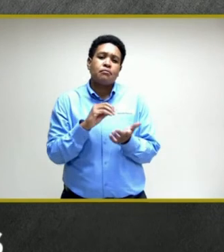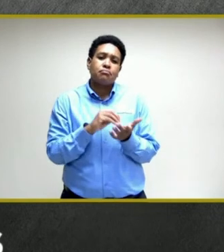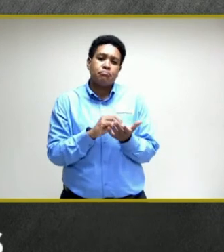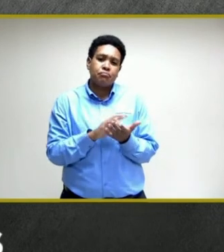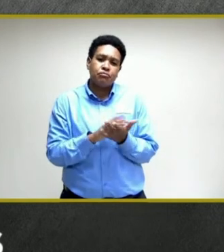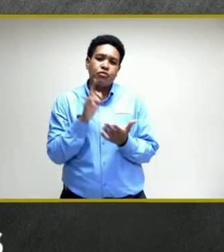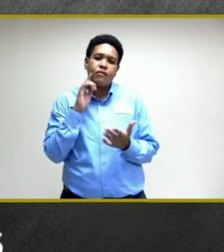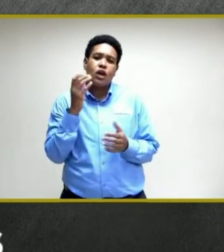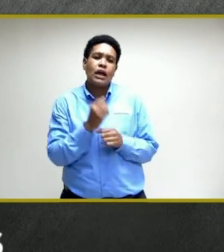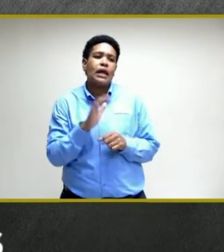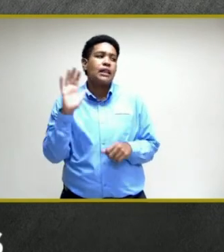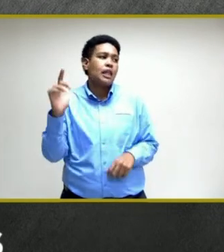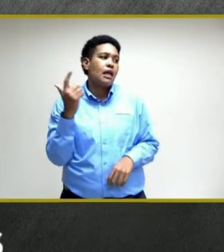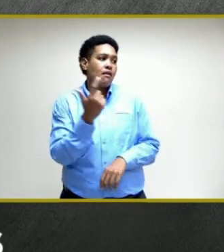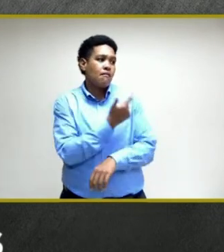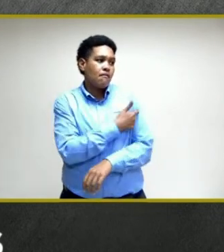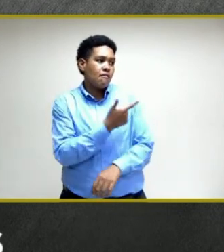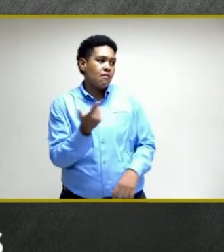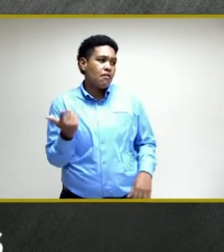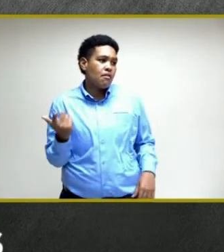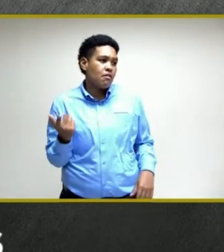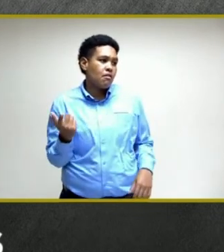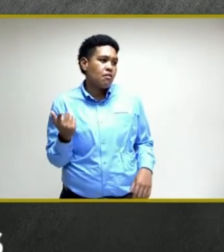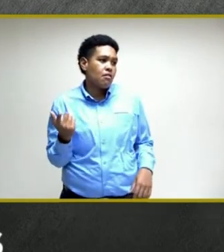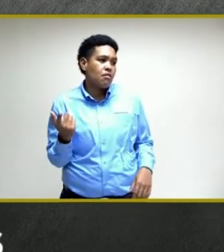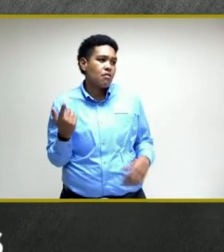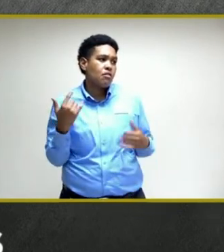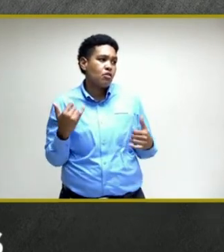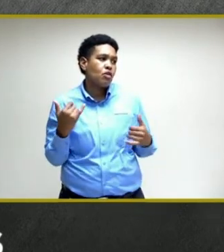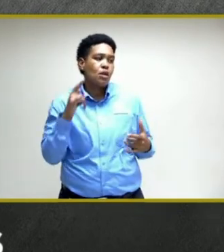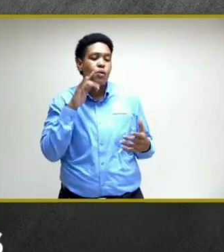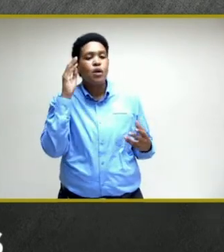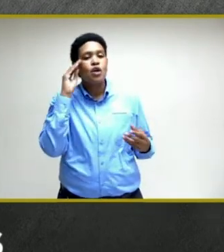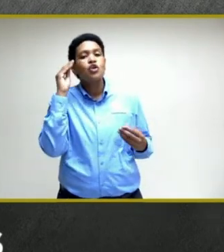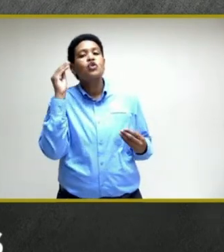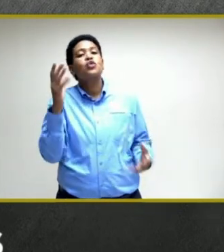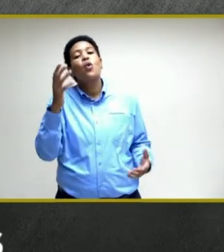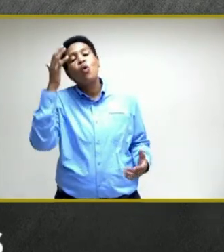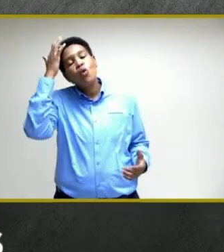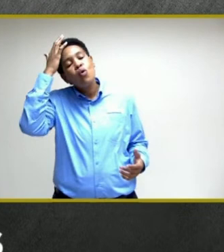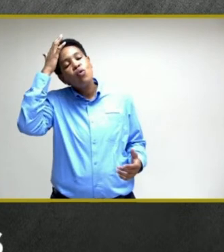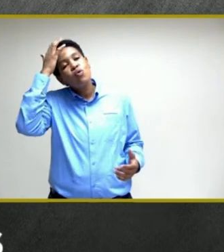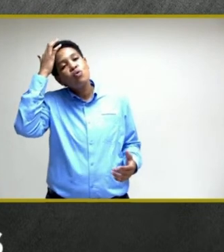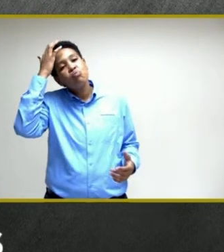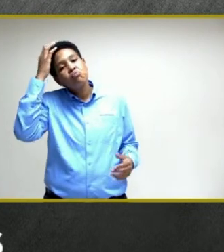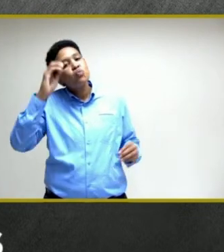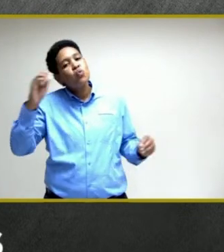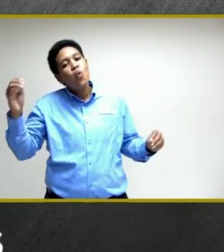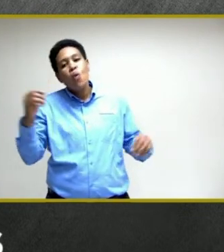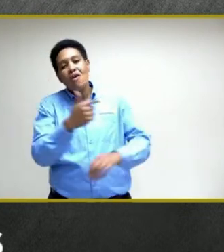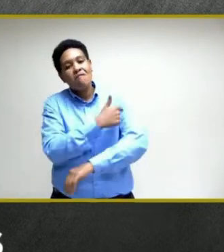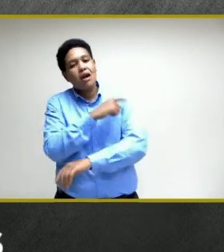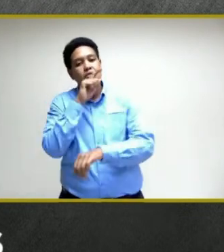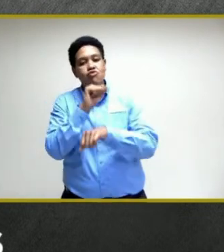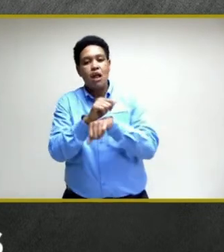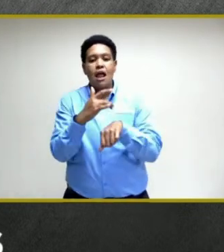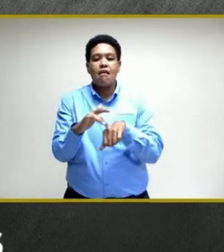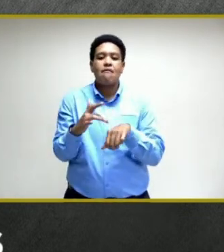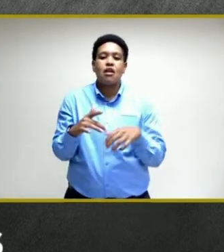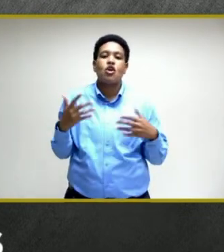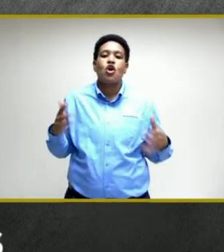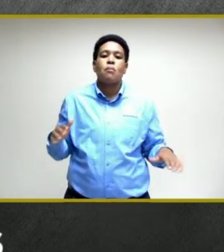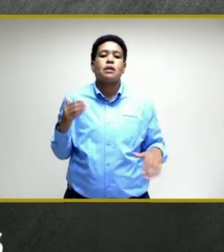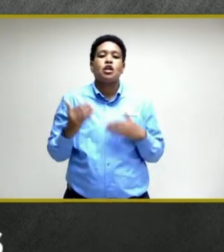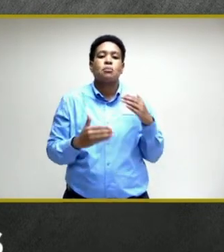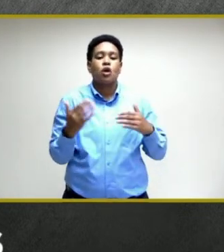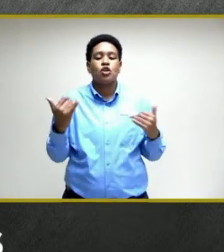to get their vaccination today. They were told allegedly that there were no vaccines available to complete the process